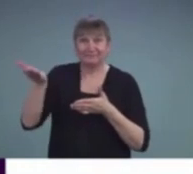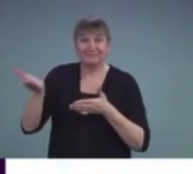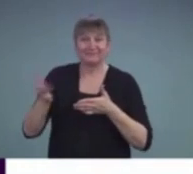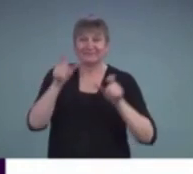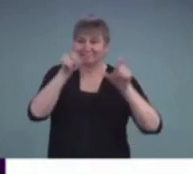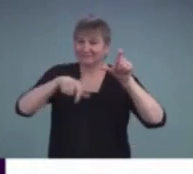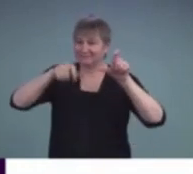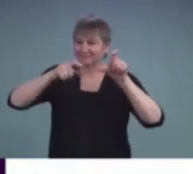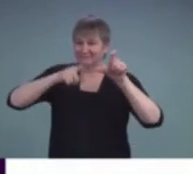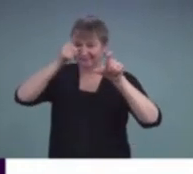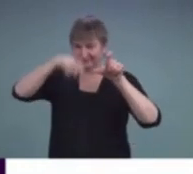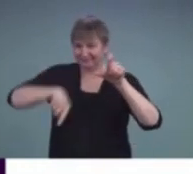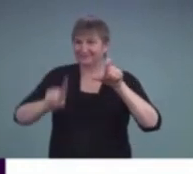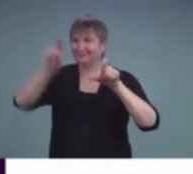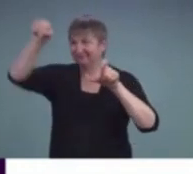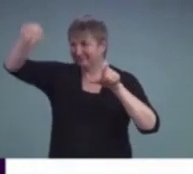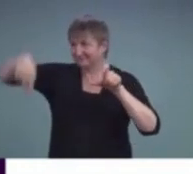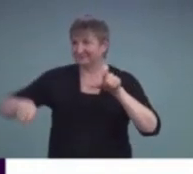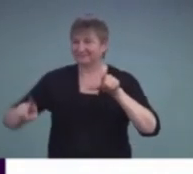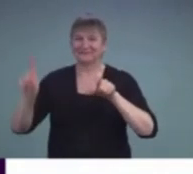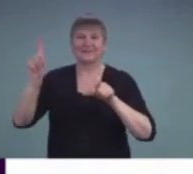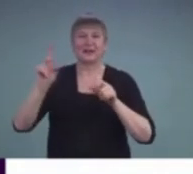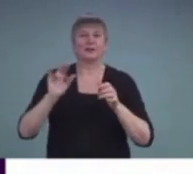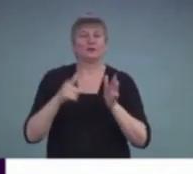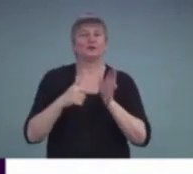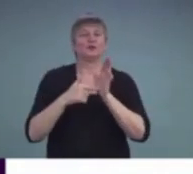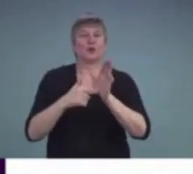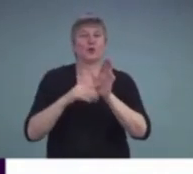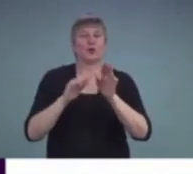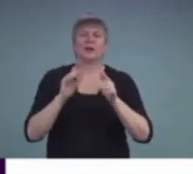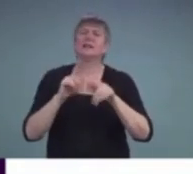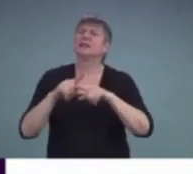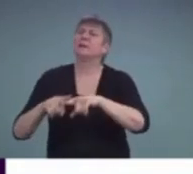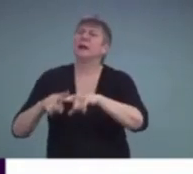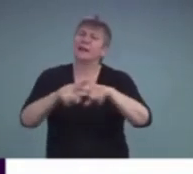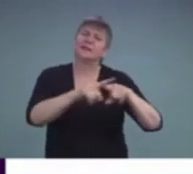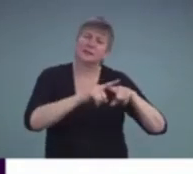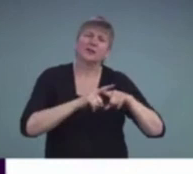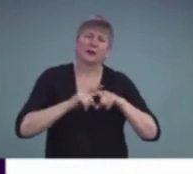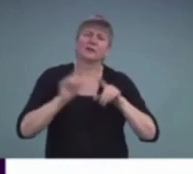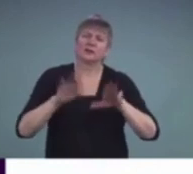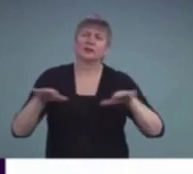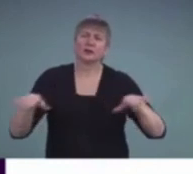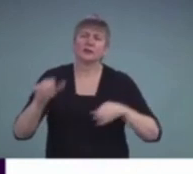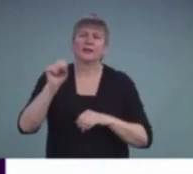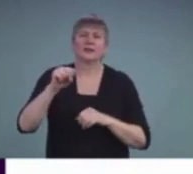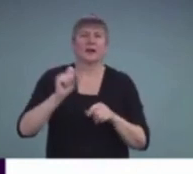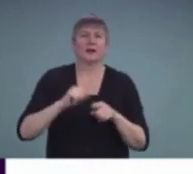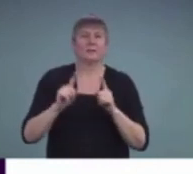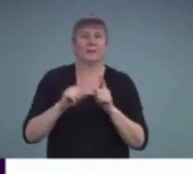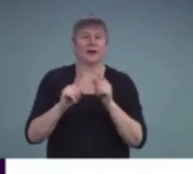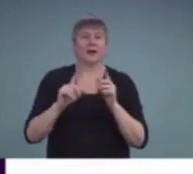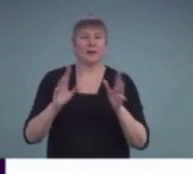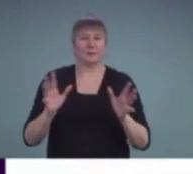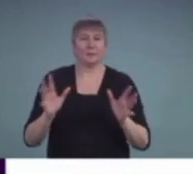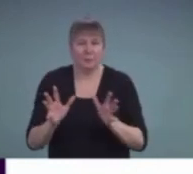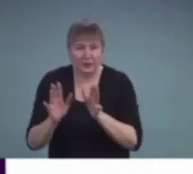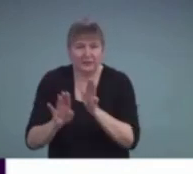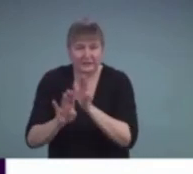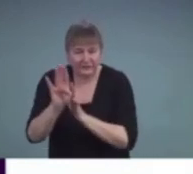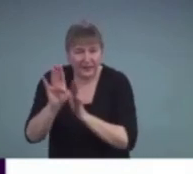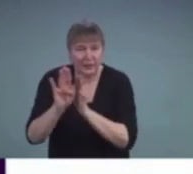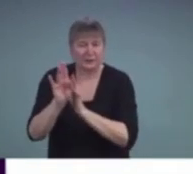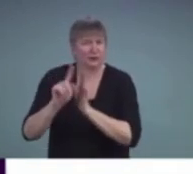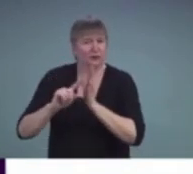children. But promoting the development of identity and self-esteem is absolutely critical from the very beginning. This is